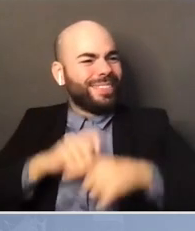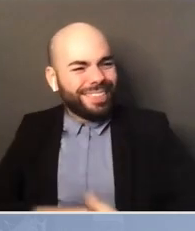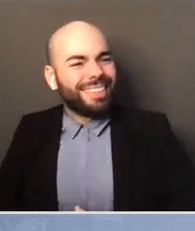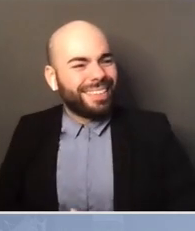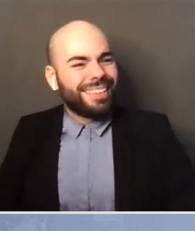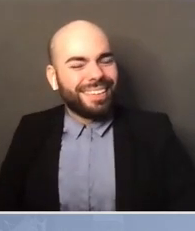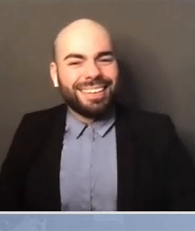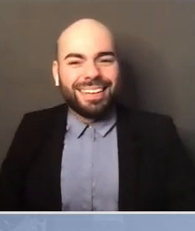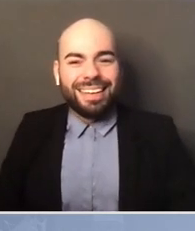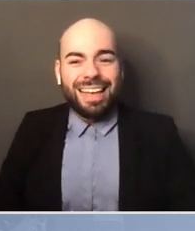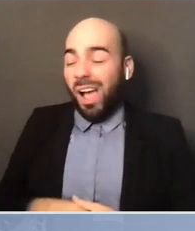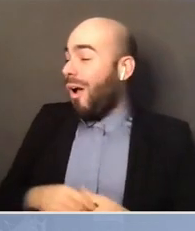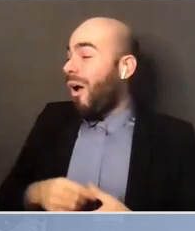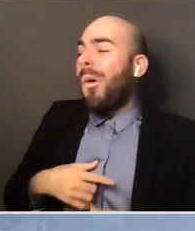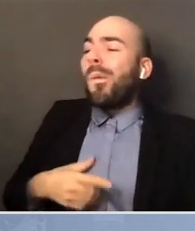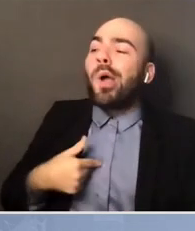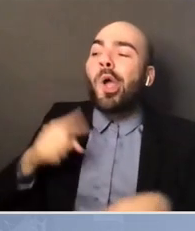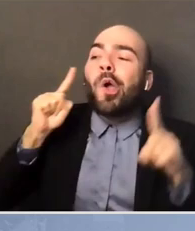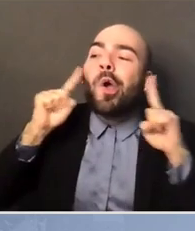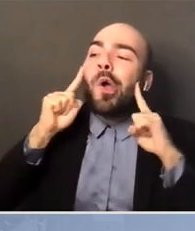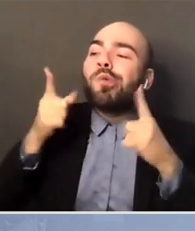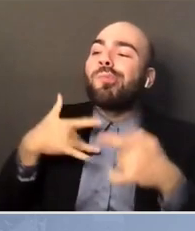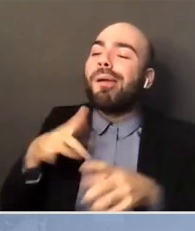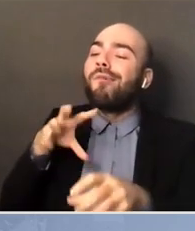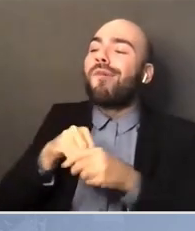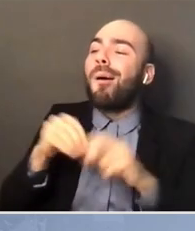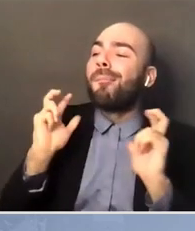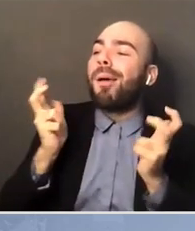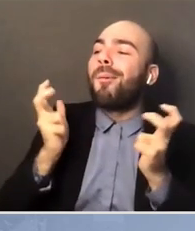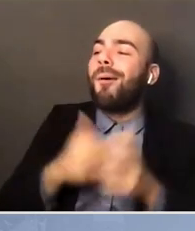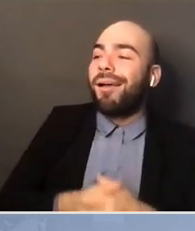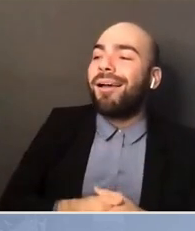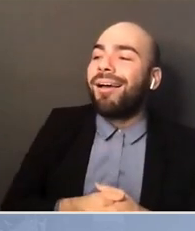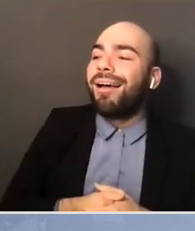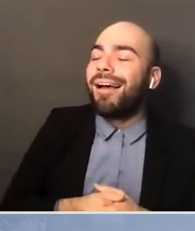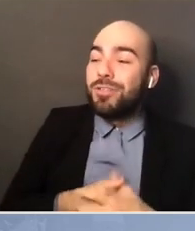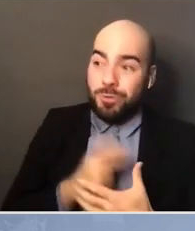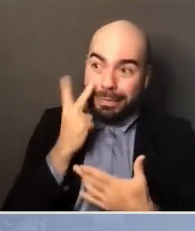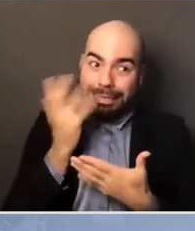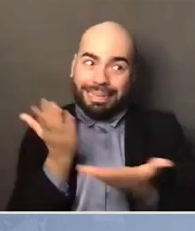We hear you play a little basketball, that's why we can see it. I can hoop.